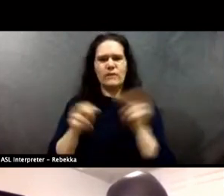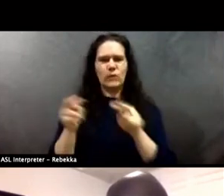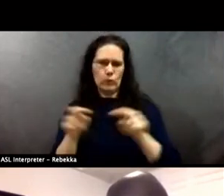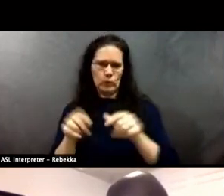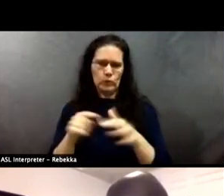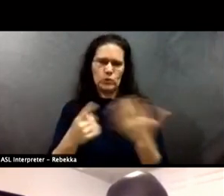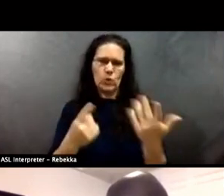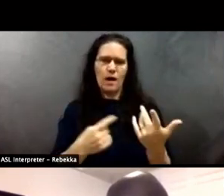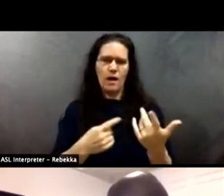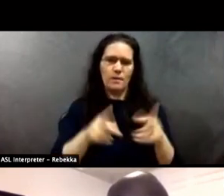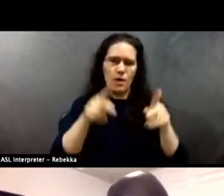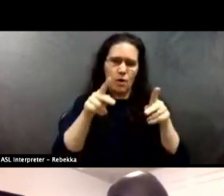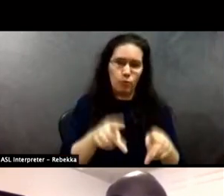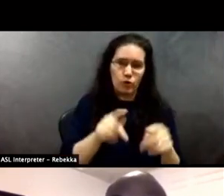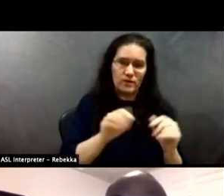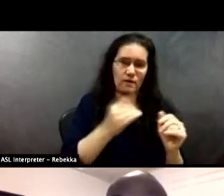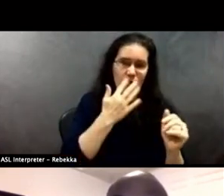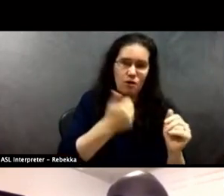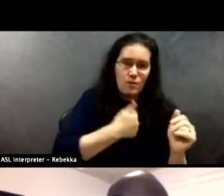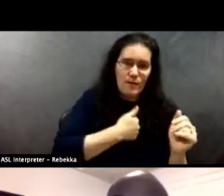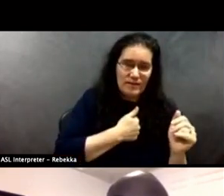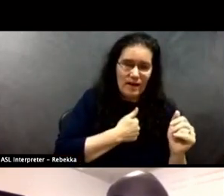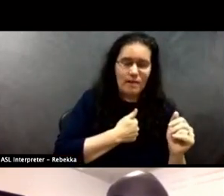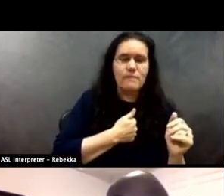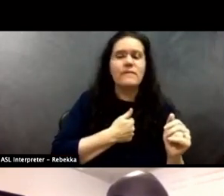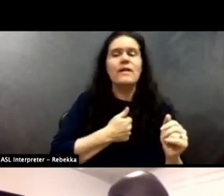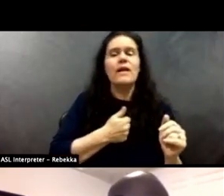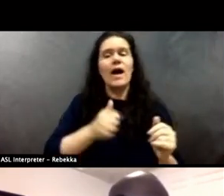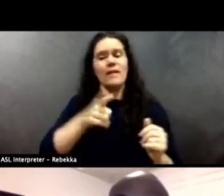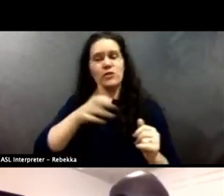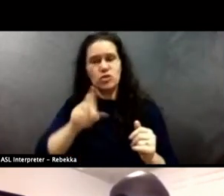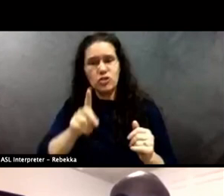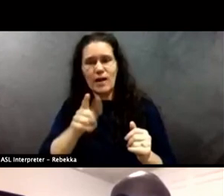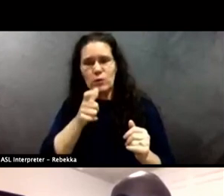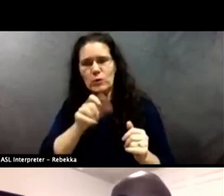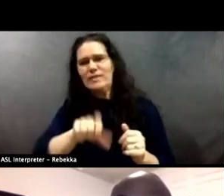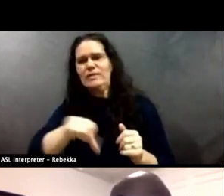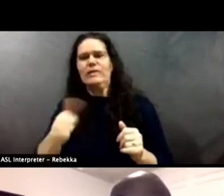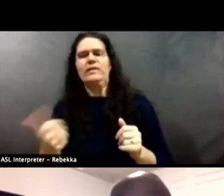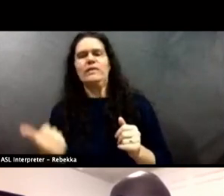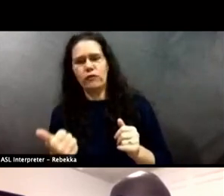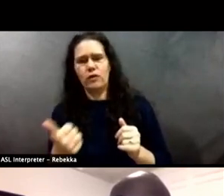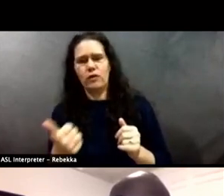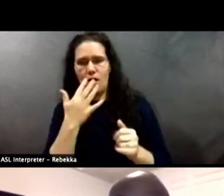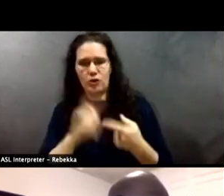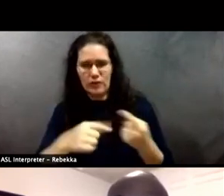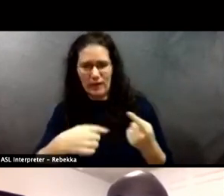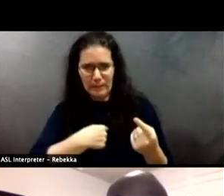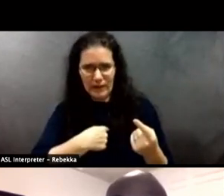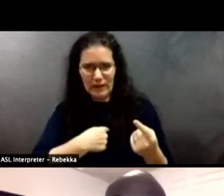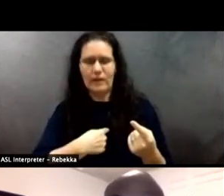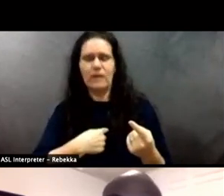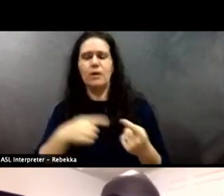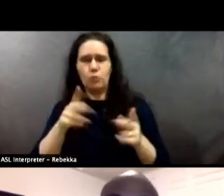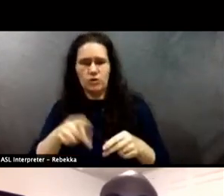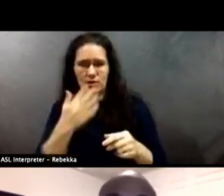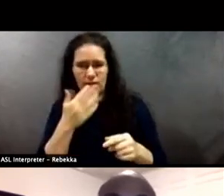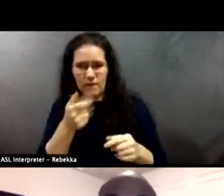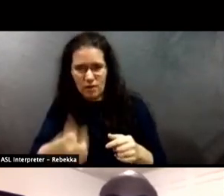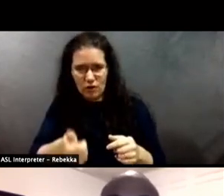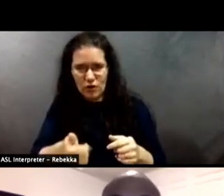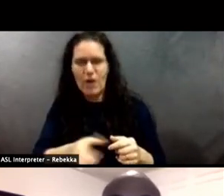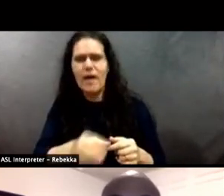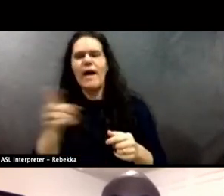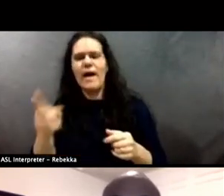parent of a child of a different color, but also as somebody with law enforcement in their family. And I just want to reflect some of the things that I